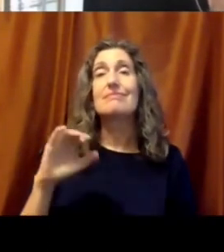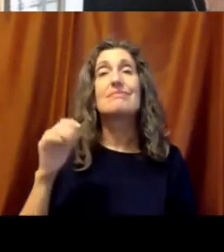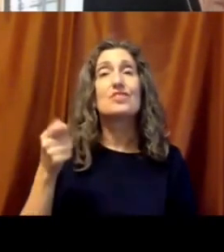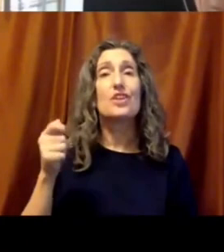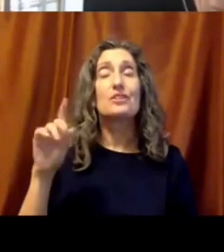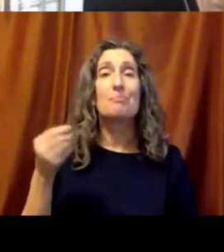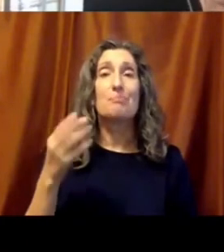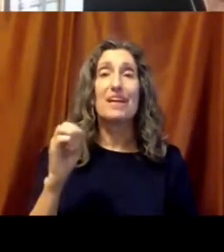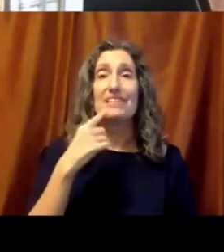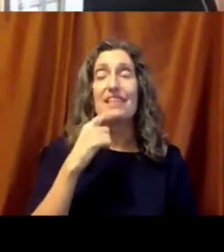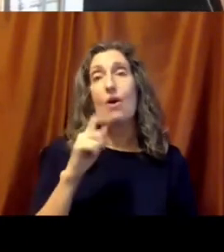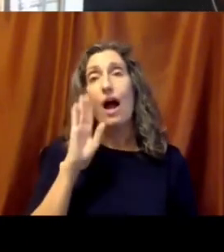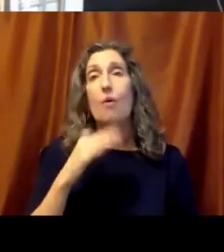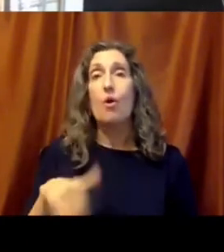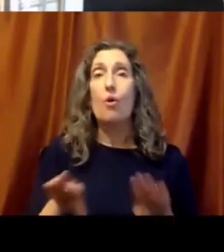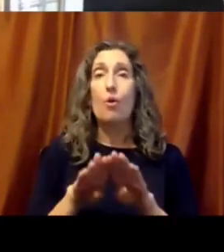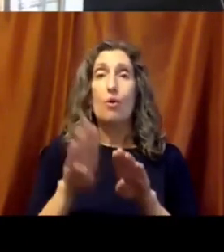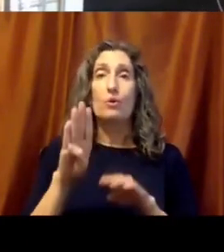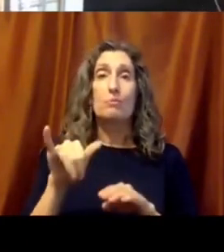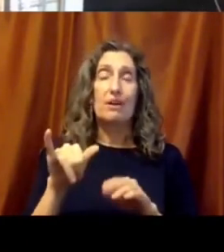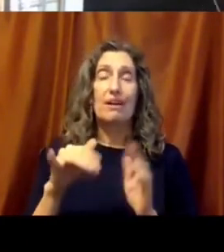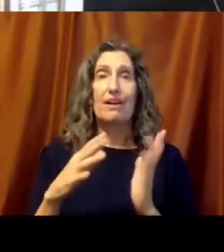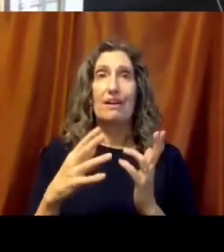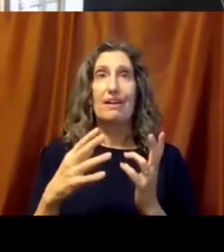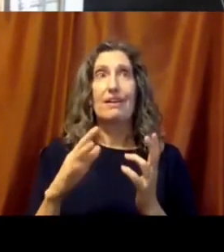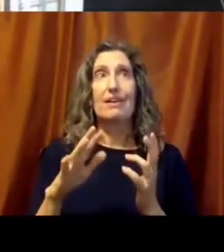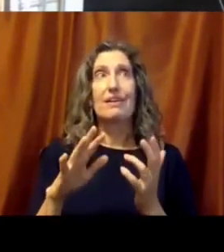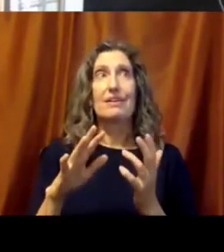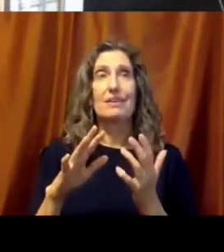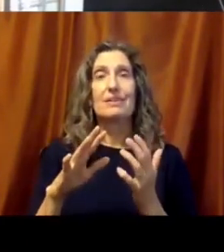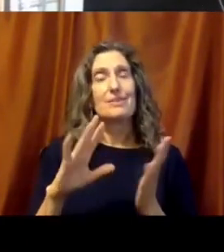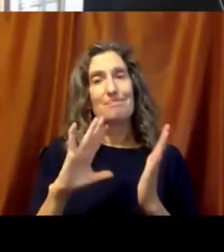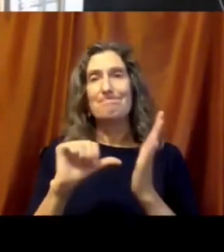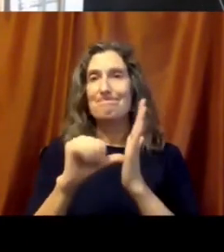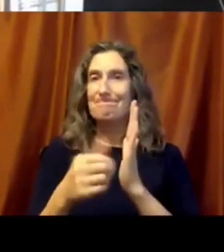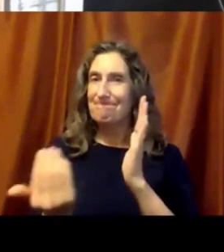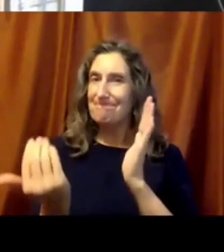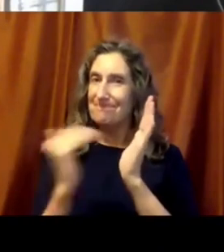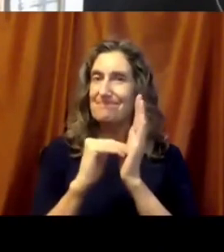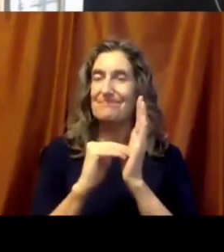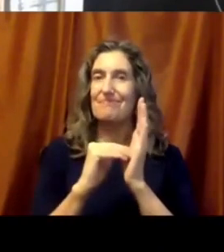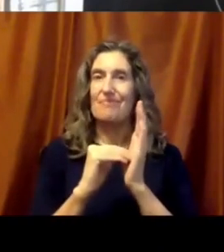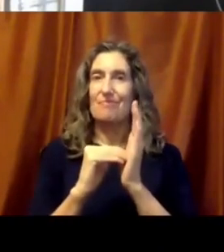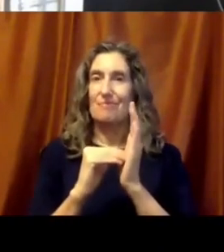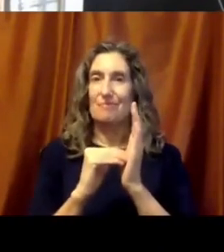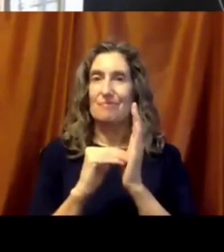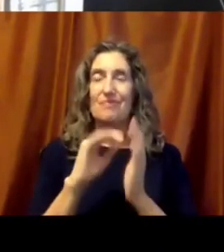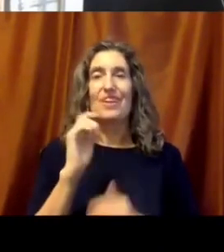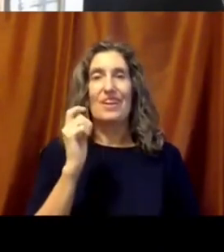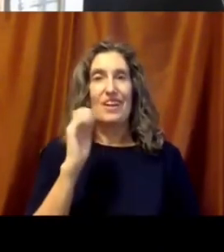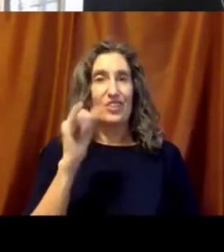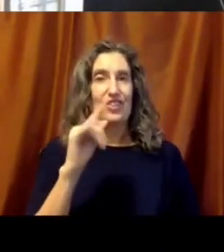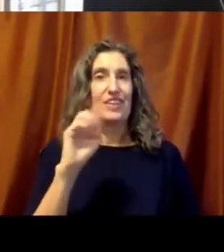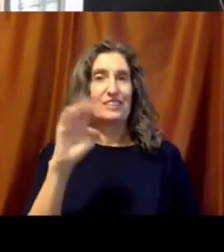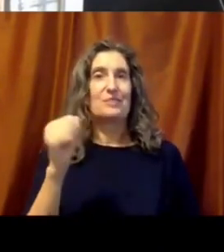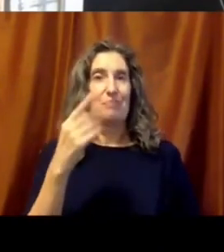I would just close by reemphasizing the example of what the children of Justice